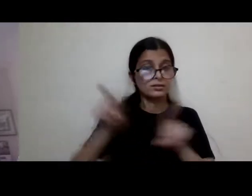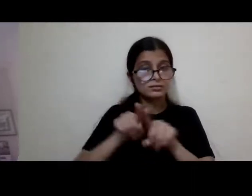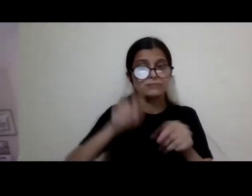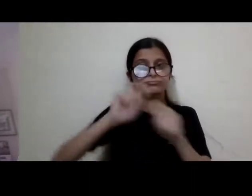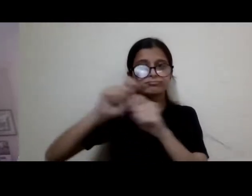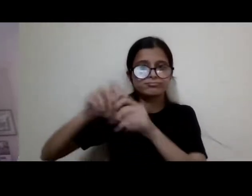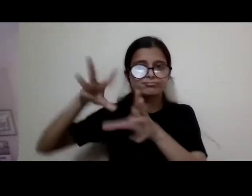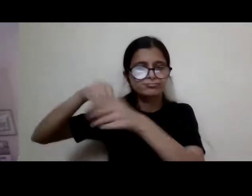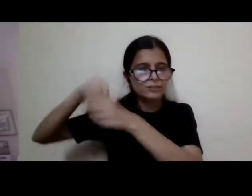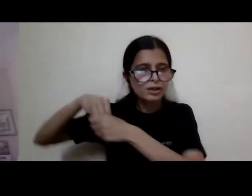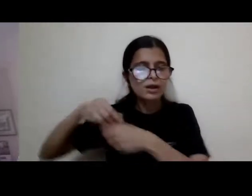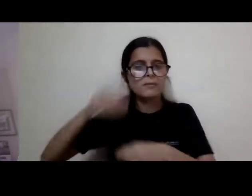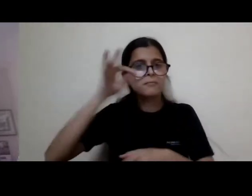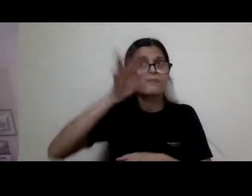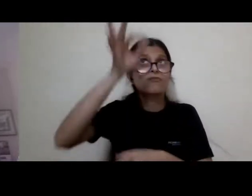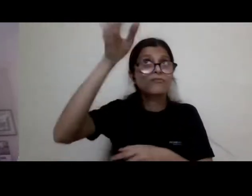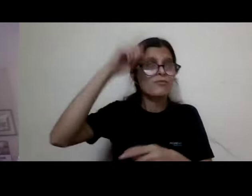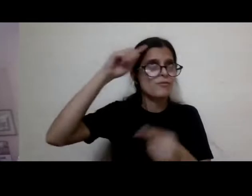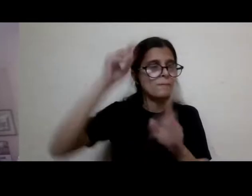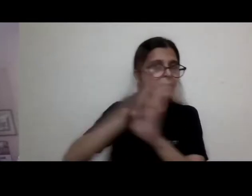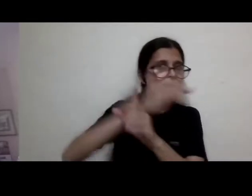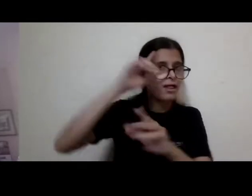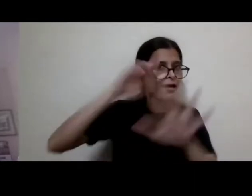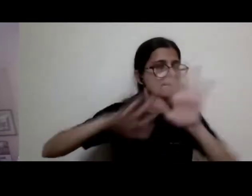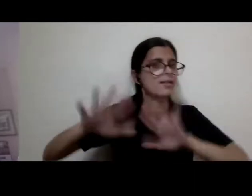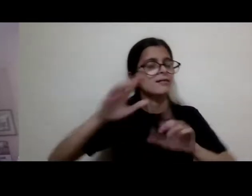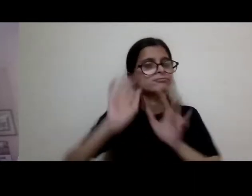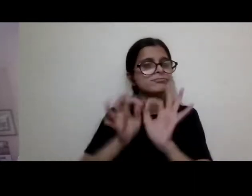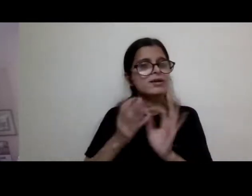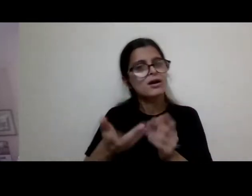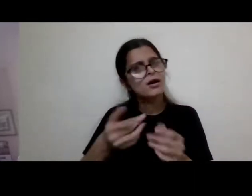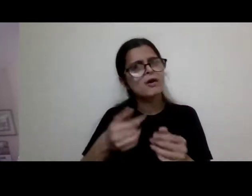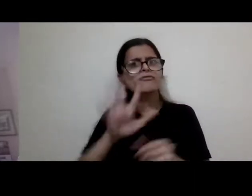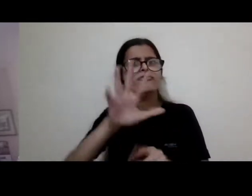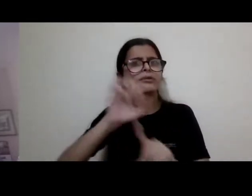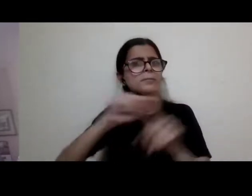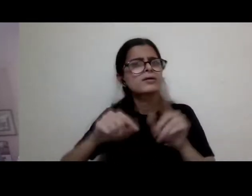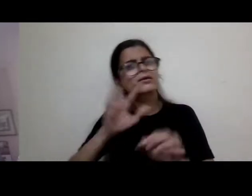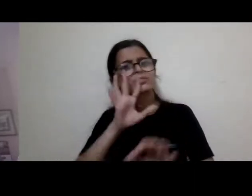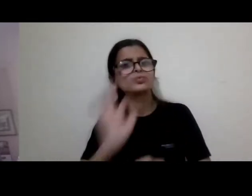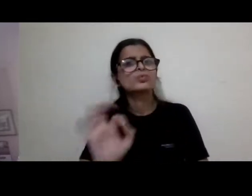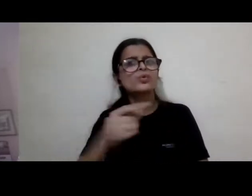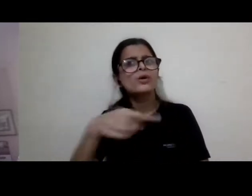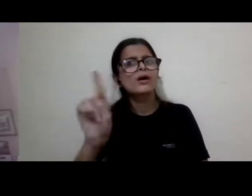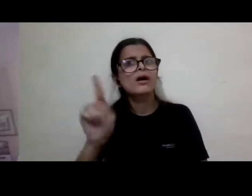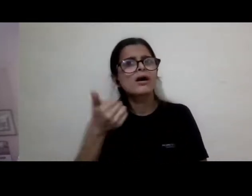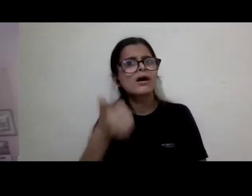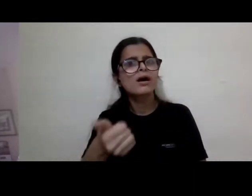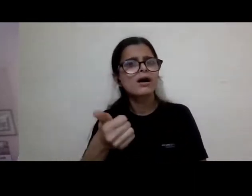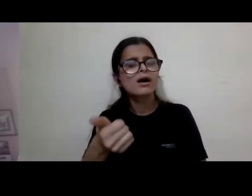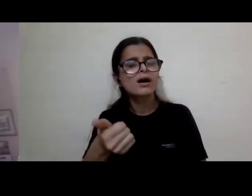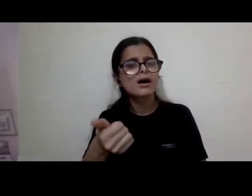the future. And it turns out they are 50% accurate, which is a coin toss.